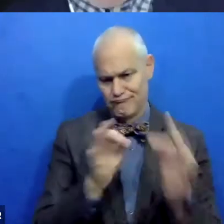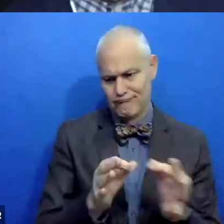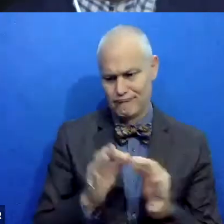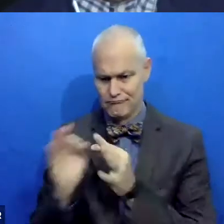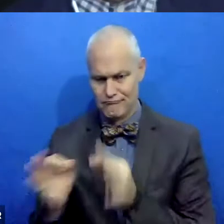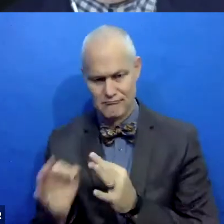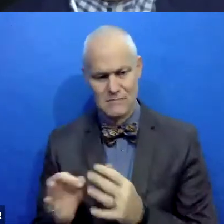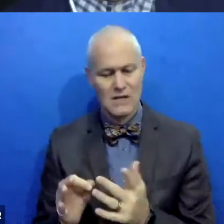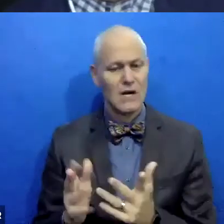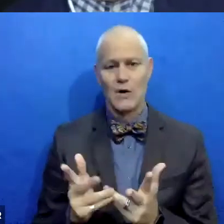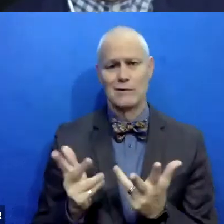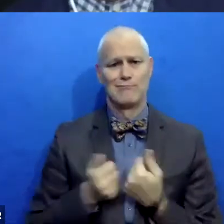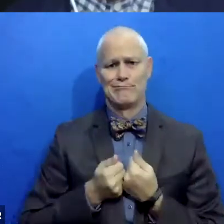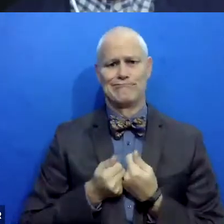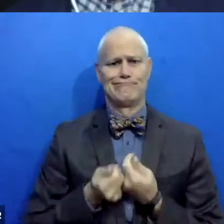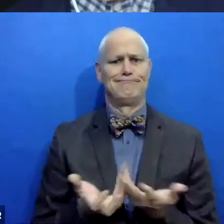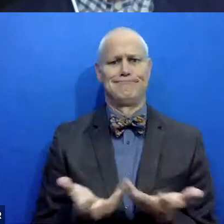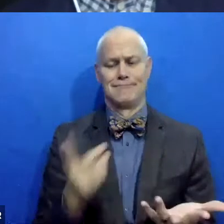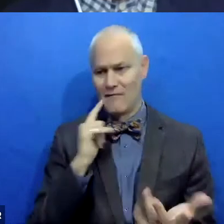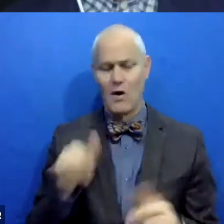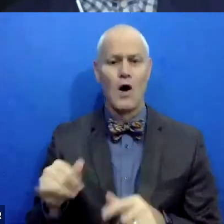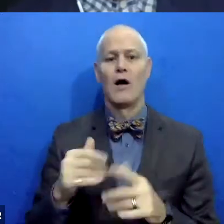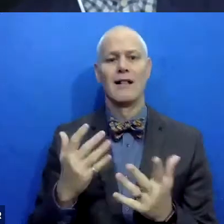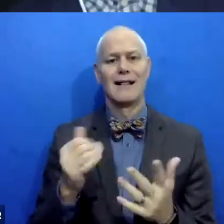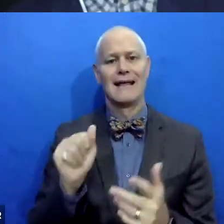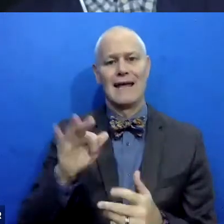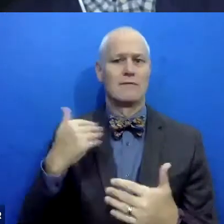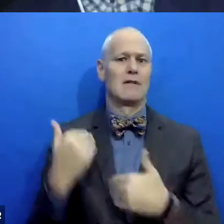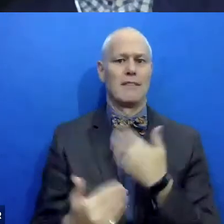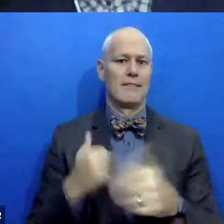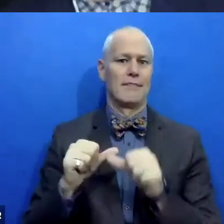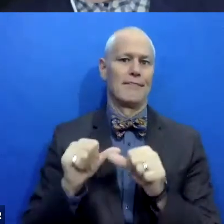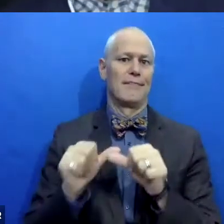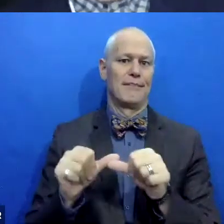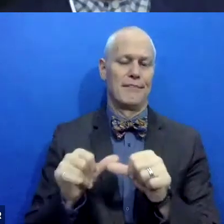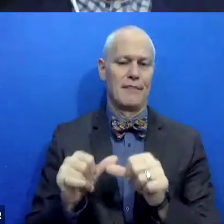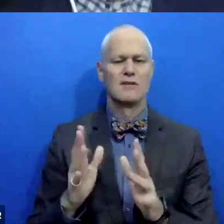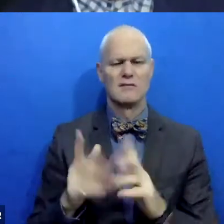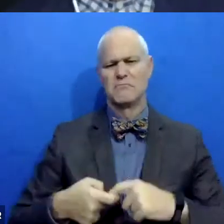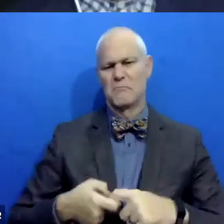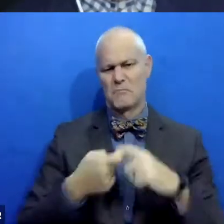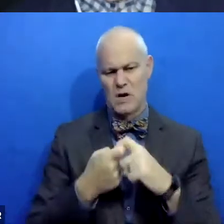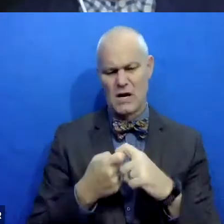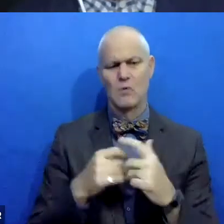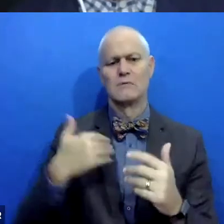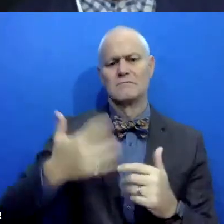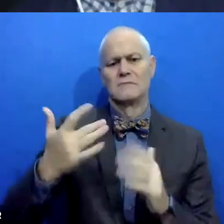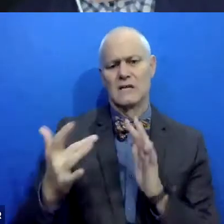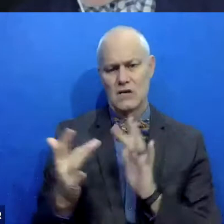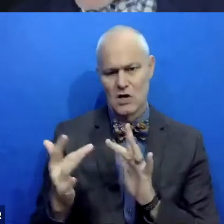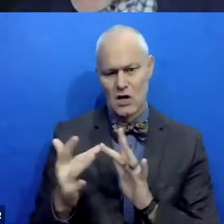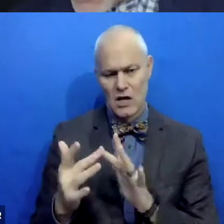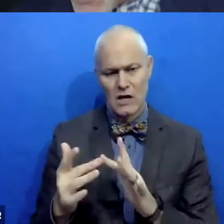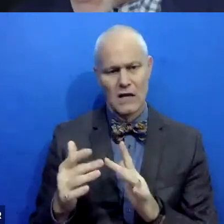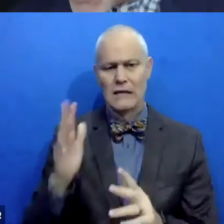exhausting for you and everybody else if we prolong it. So let's take a break. Um, we'll stay in contact with you. We're not expecting circle